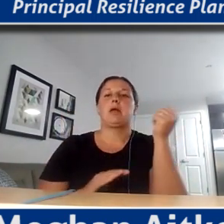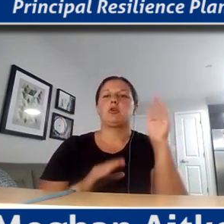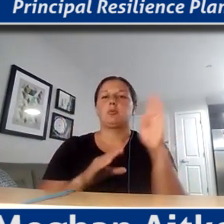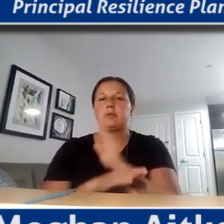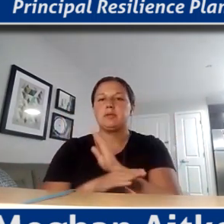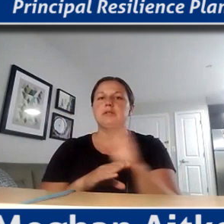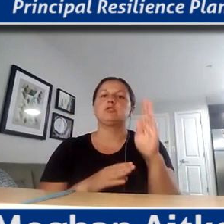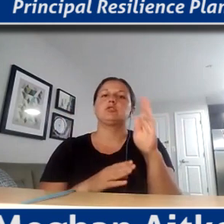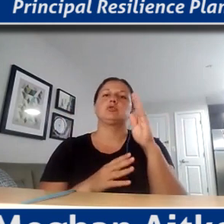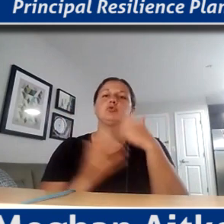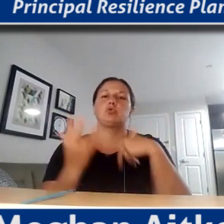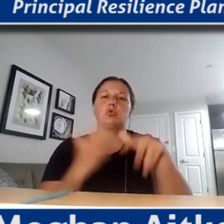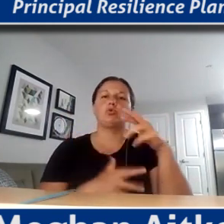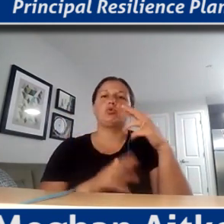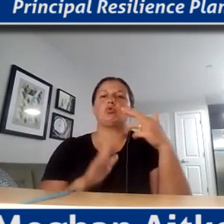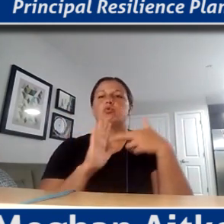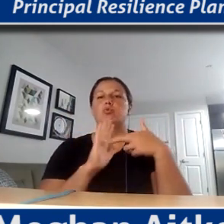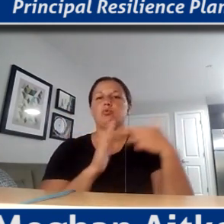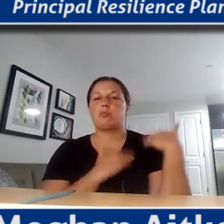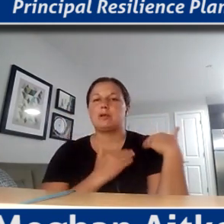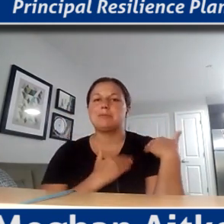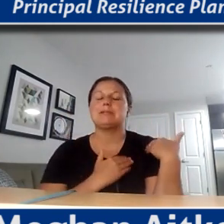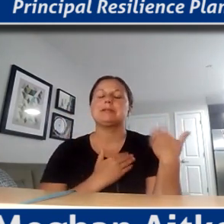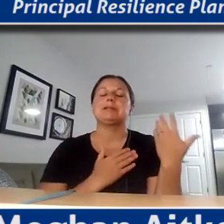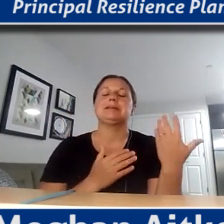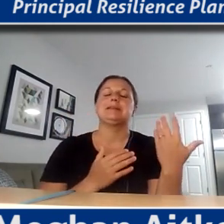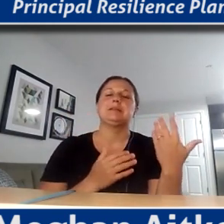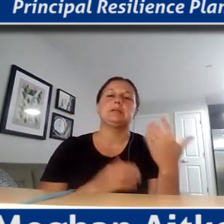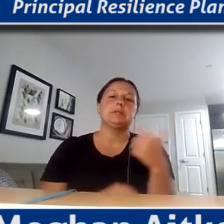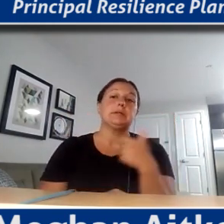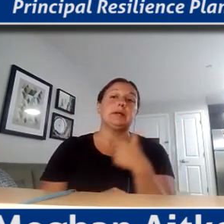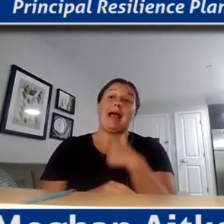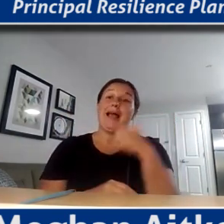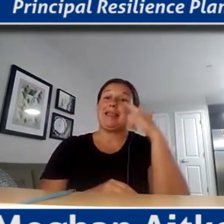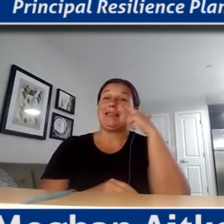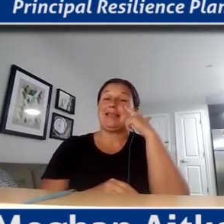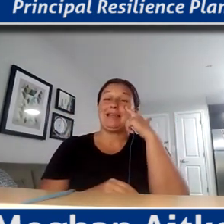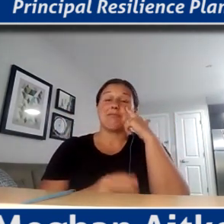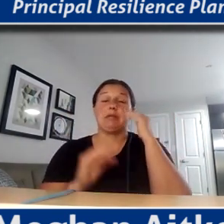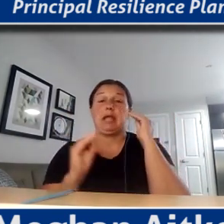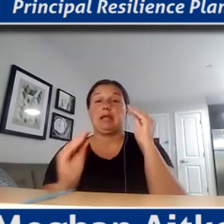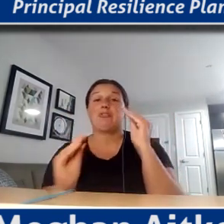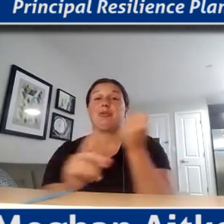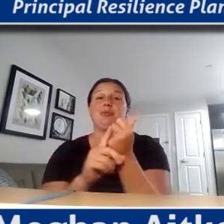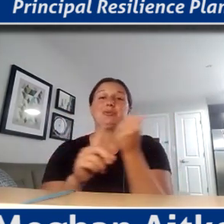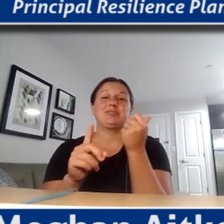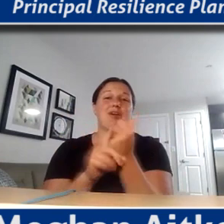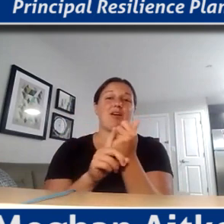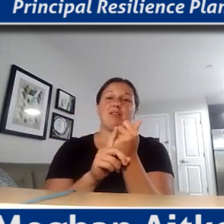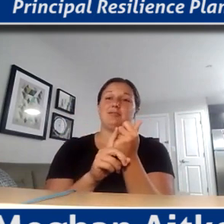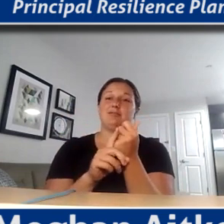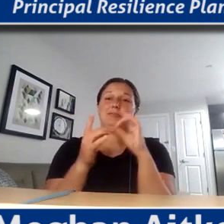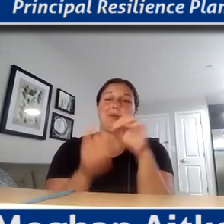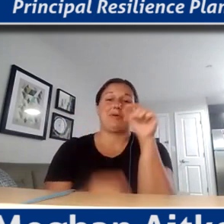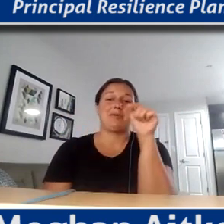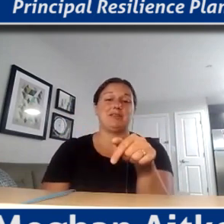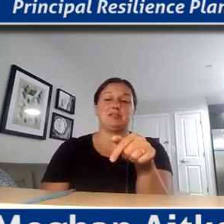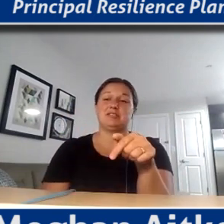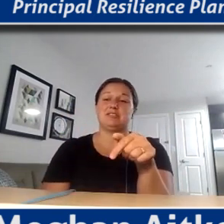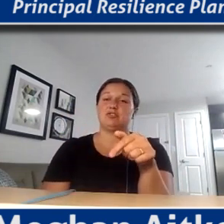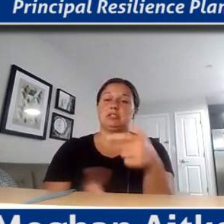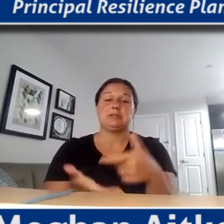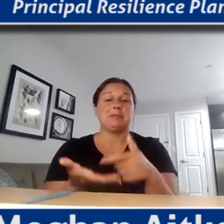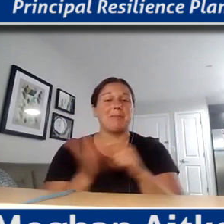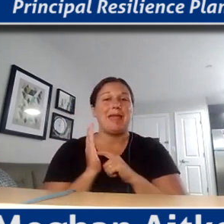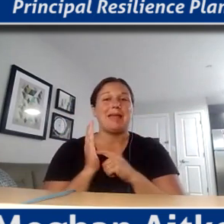responsibility. So I think, you know, educate yourselves on what this is and just demand better from, you